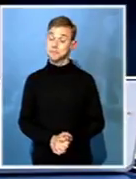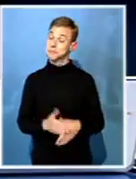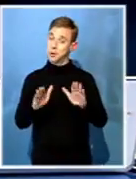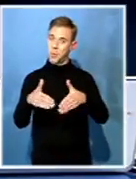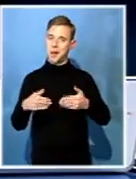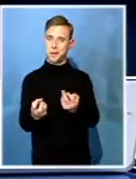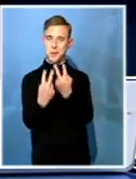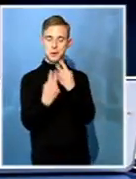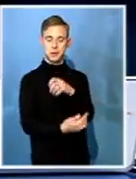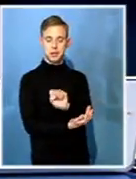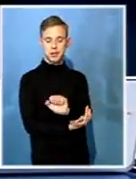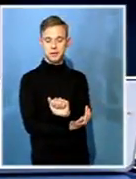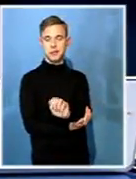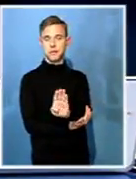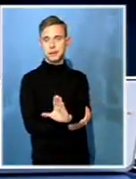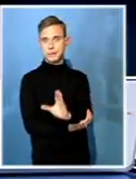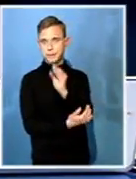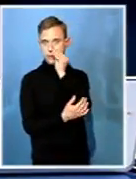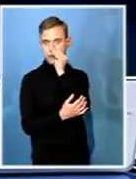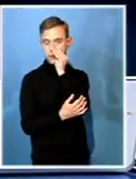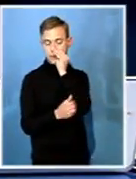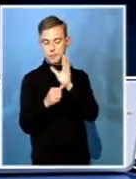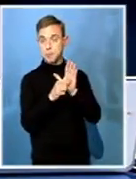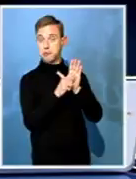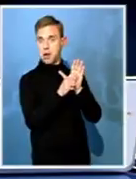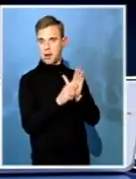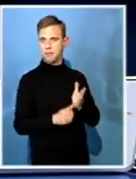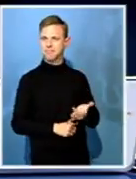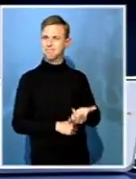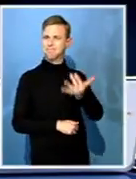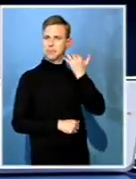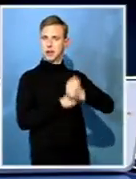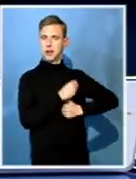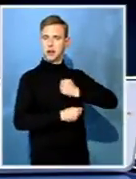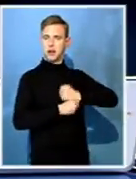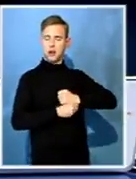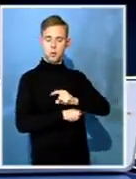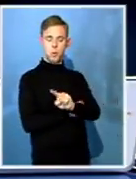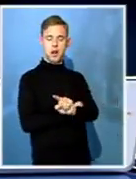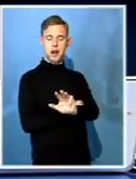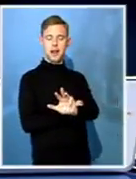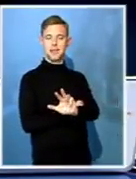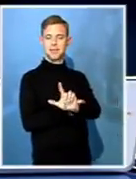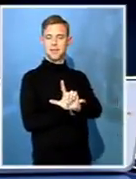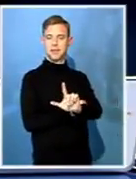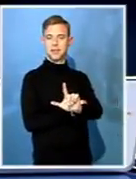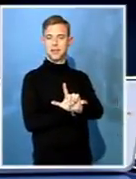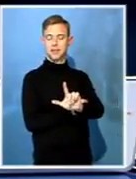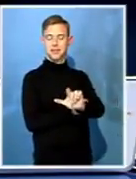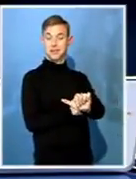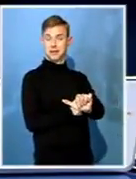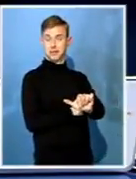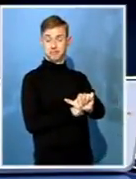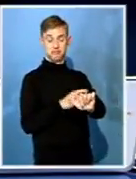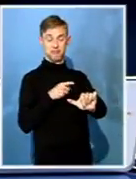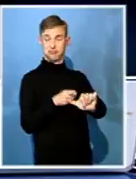Welcome back, you're still watching SABC News Prime. From defying forensically established facts to lying under oath,